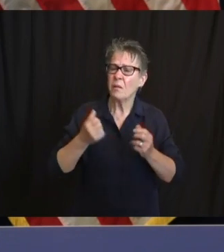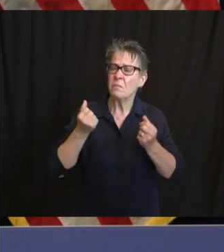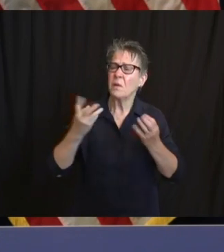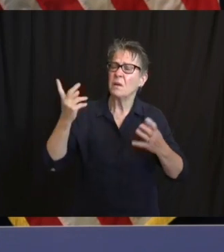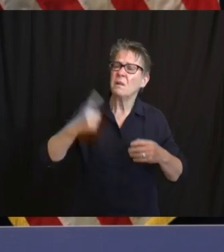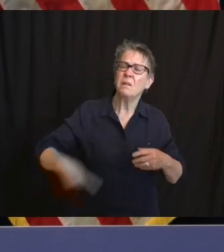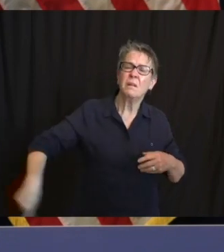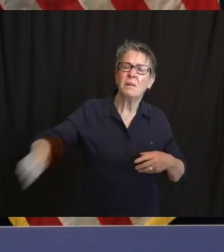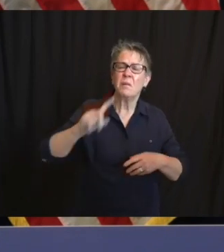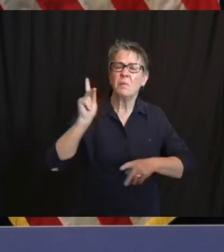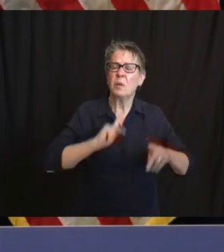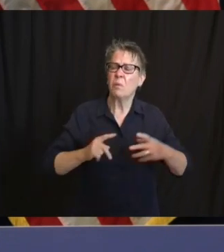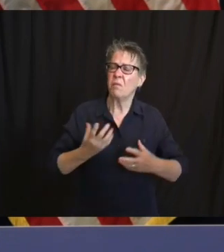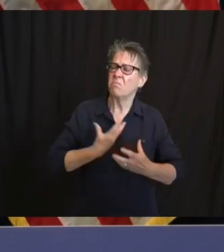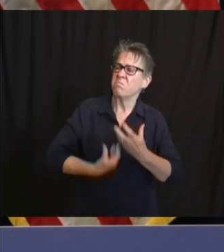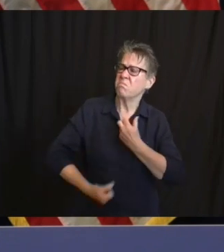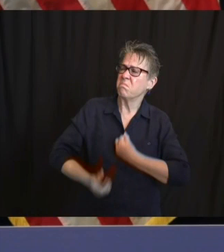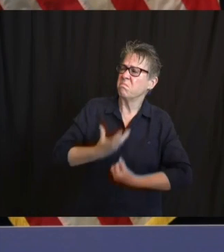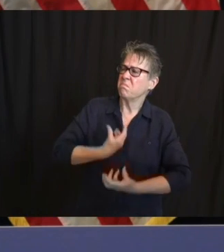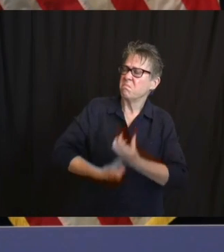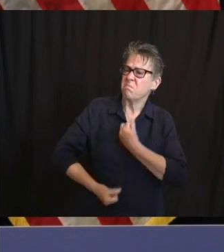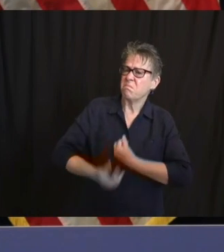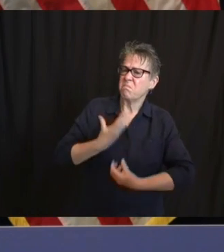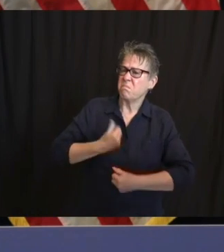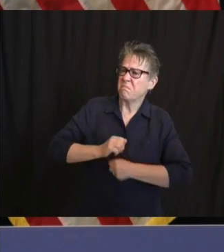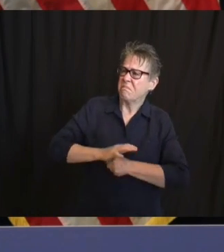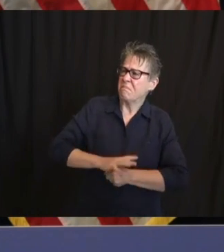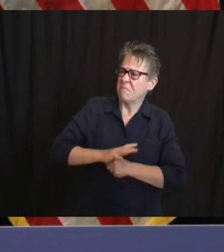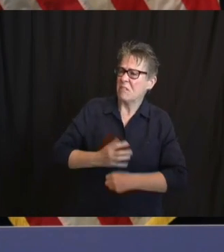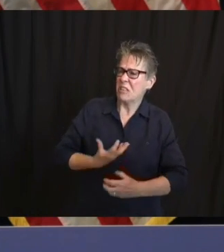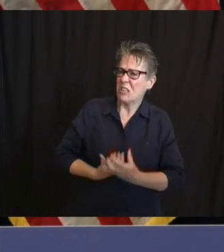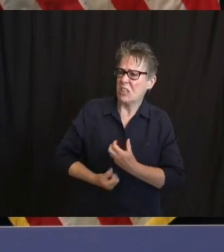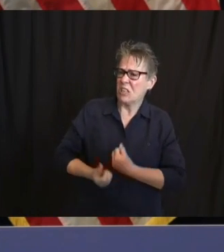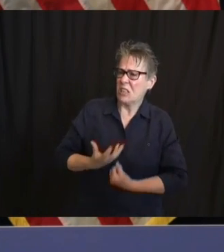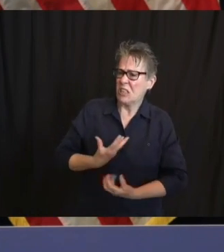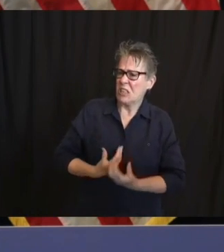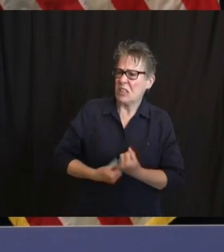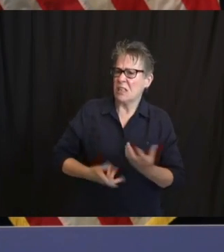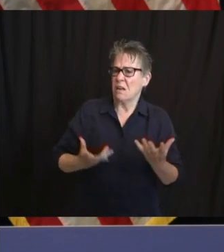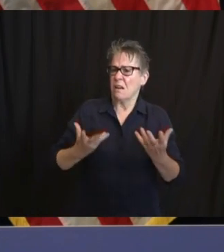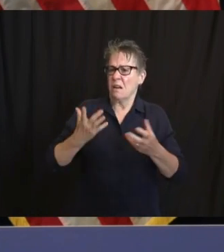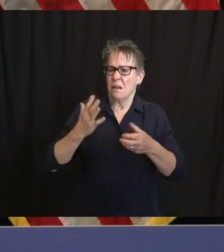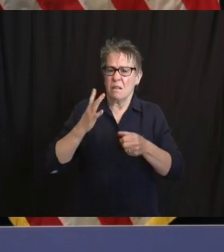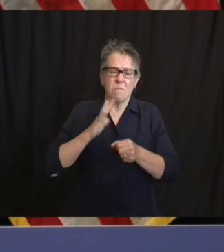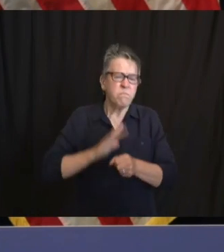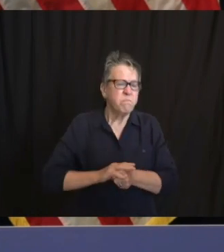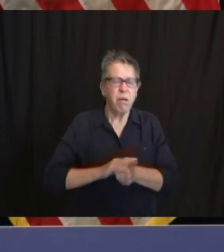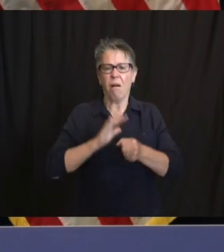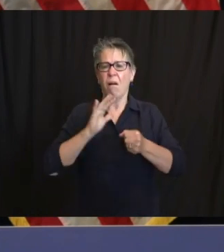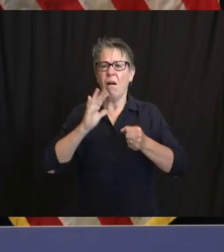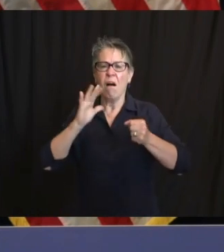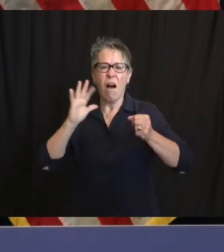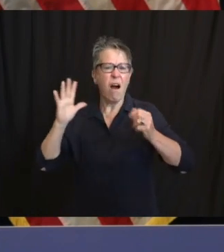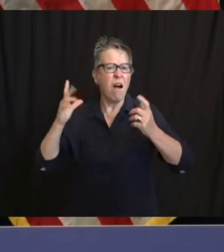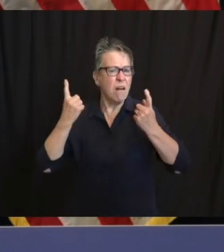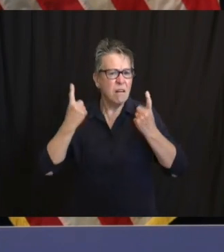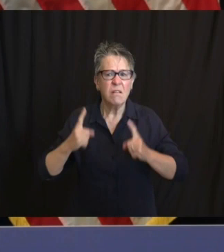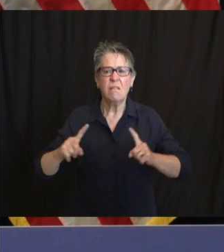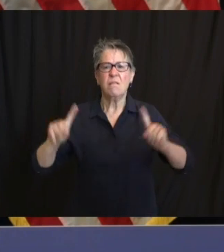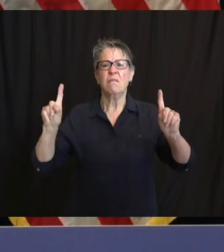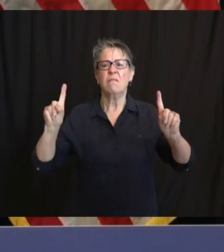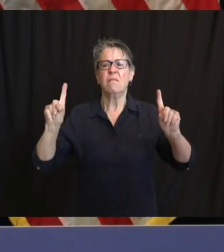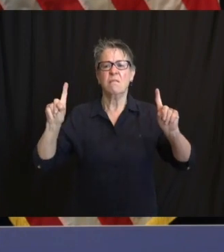transformational moment in our time. Protest is the language of the unheard, of the ignored.